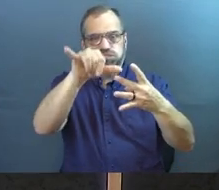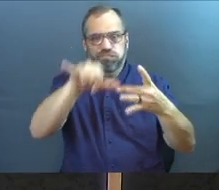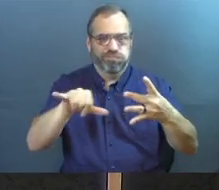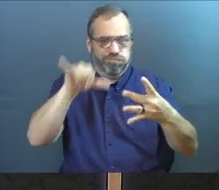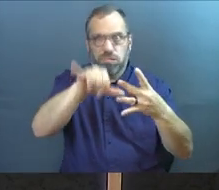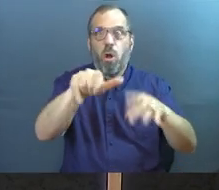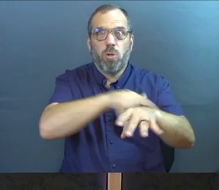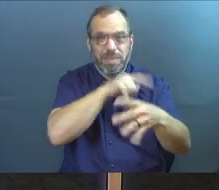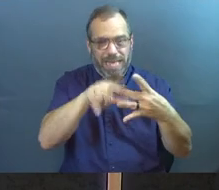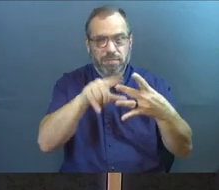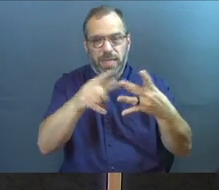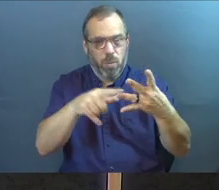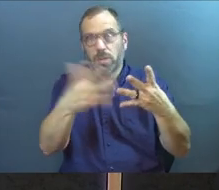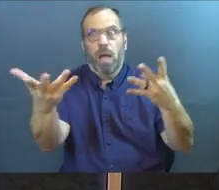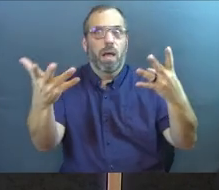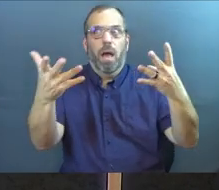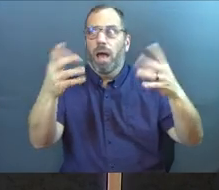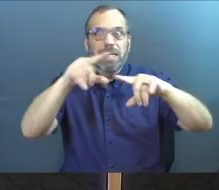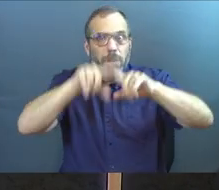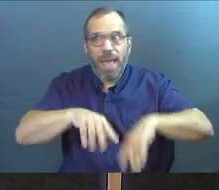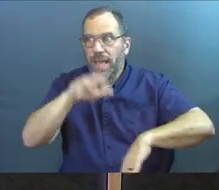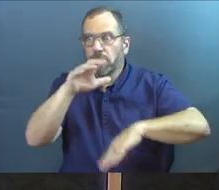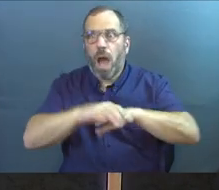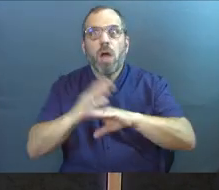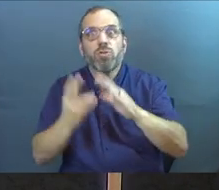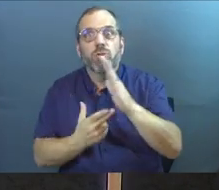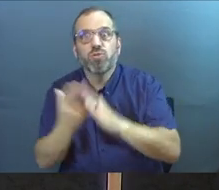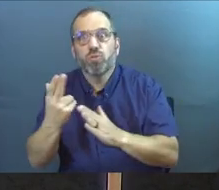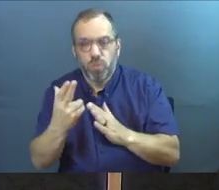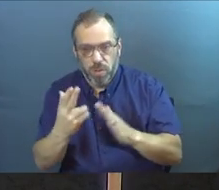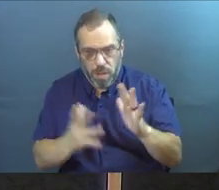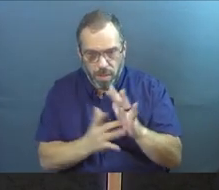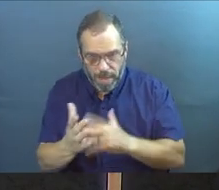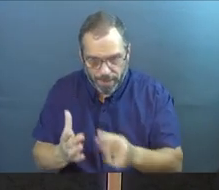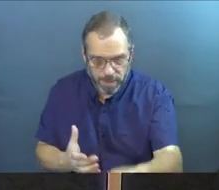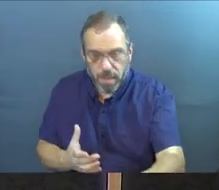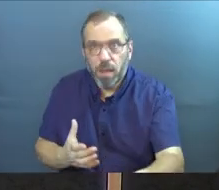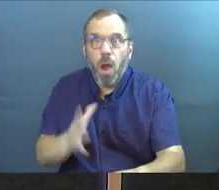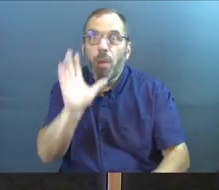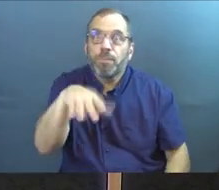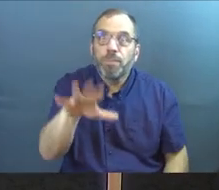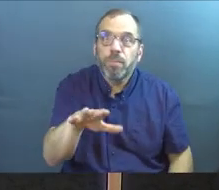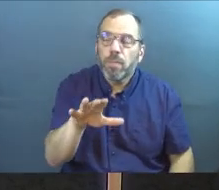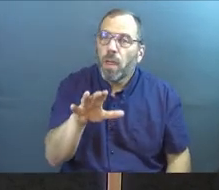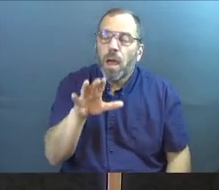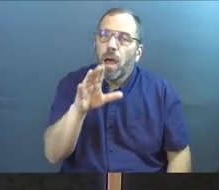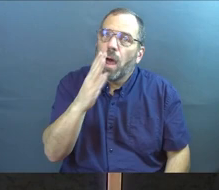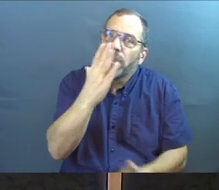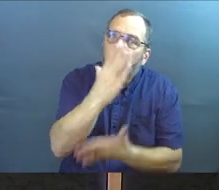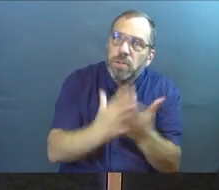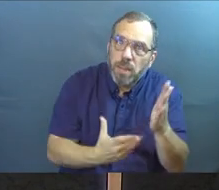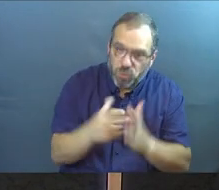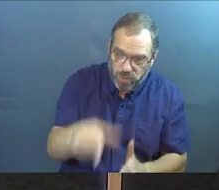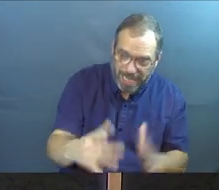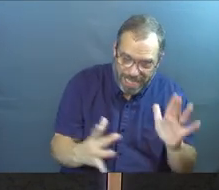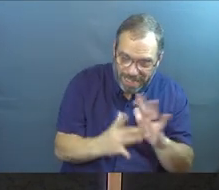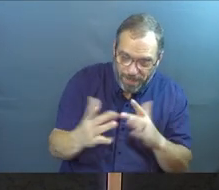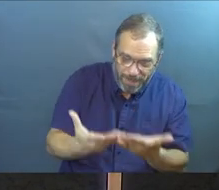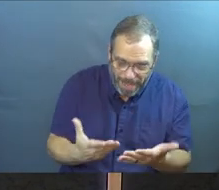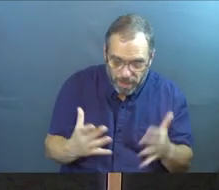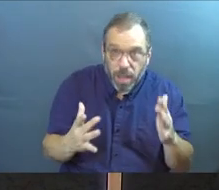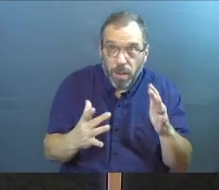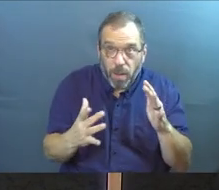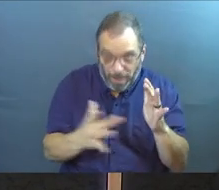should have been there. And sometimes it depends on the truth of God that we're talking about. Because there are some truths in the scripture